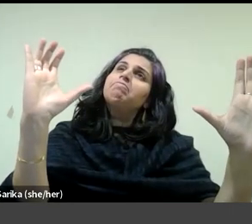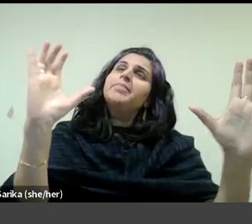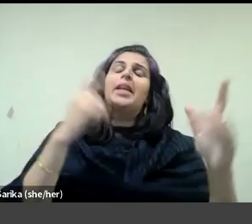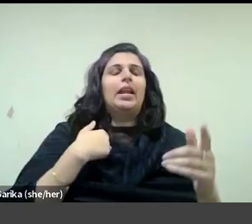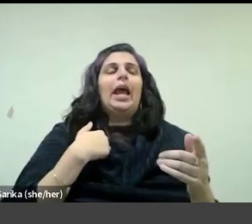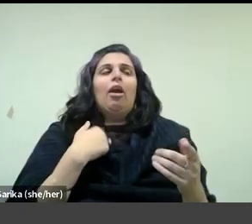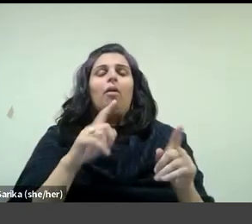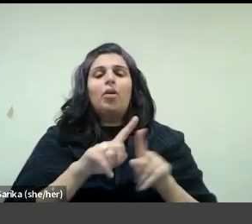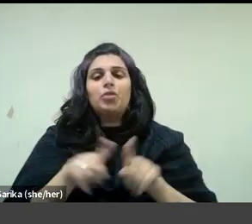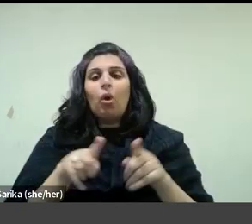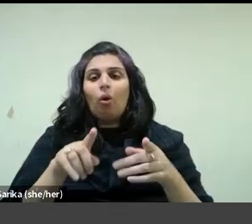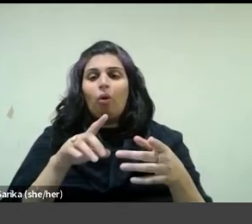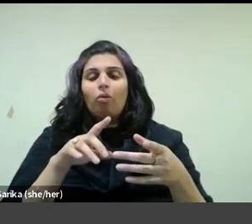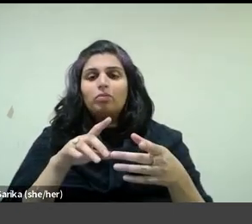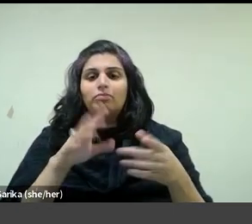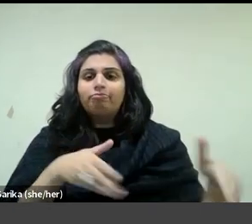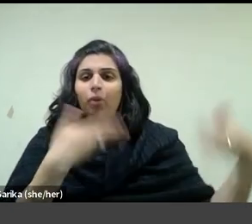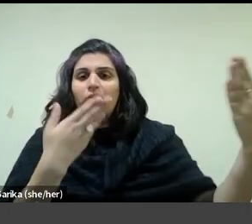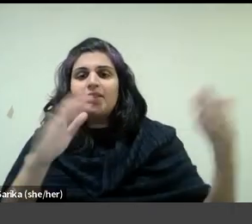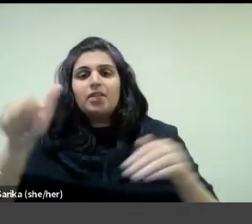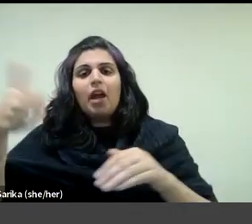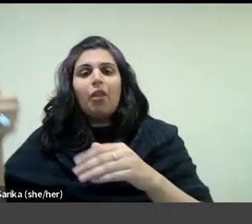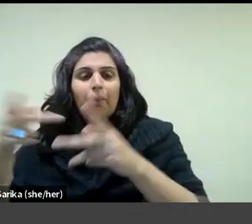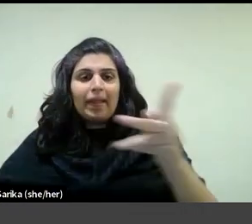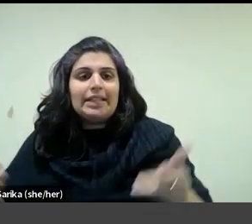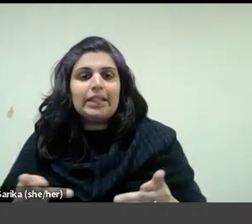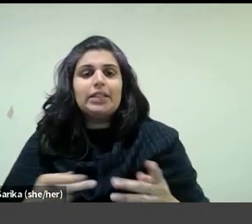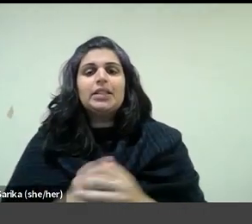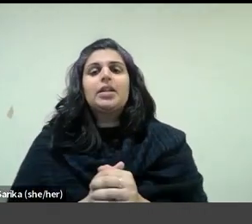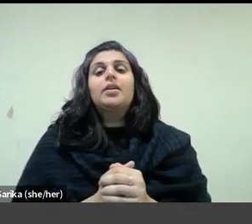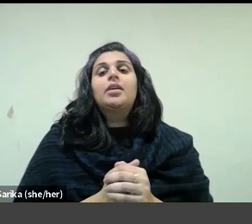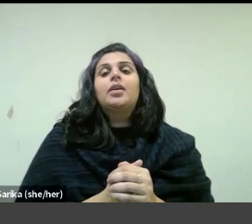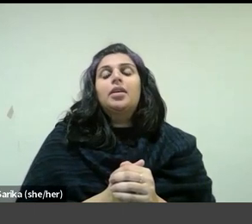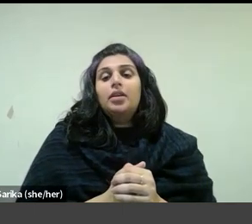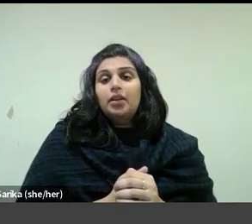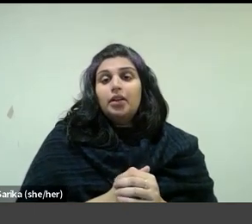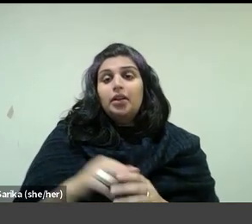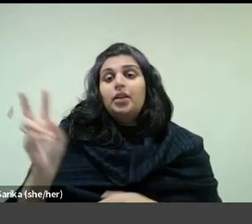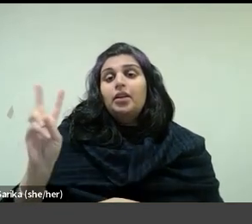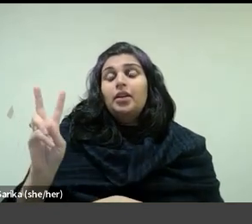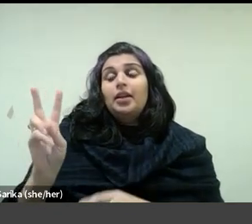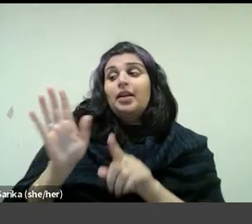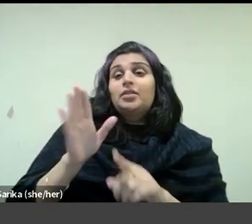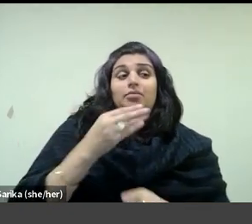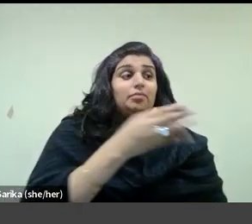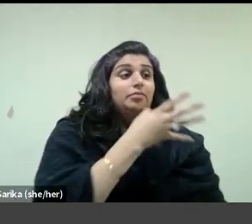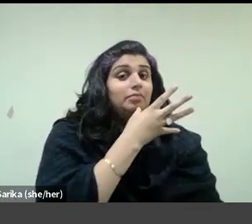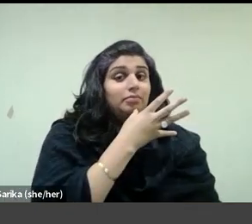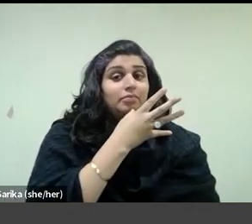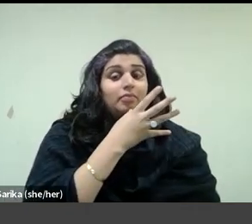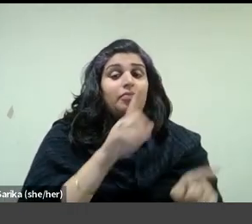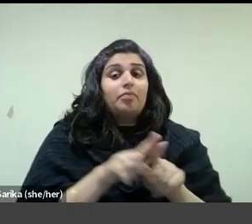elsewhere, about these paintings for example. Nonetheless, Vuillard and Madame Vuillard also brought